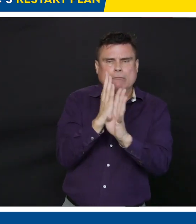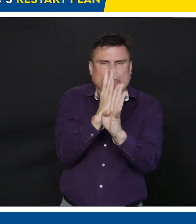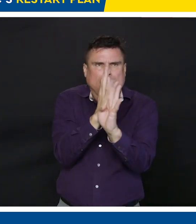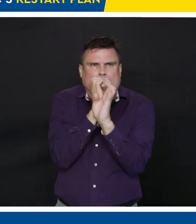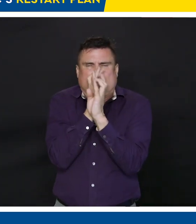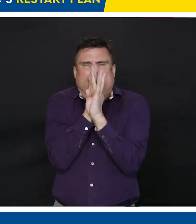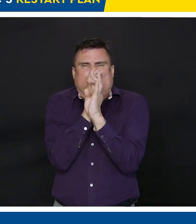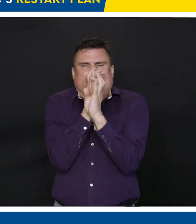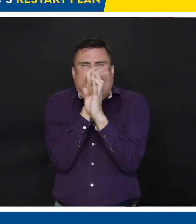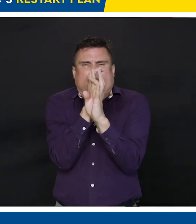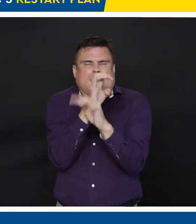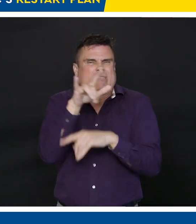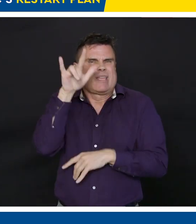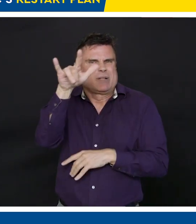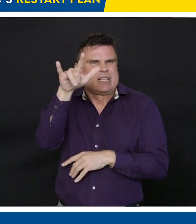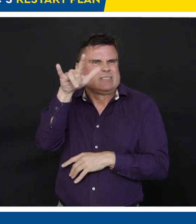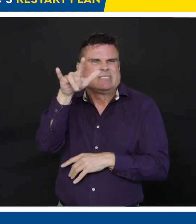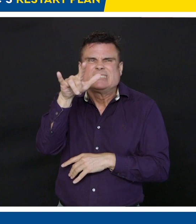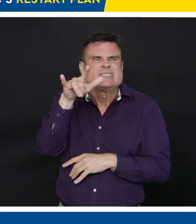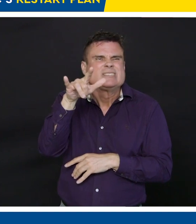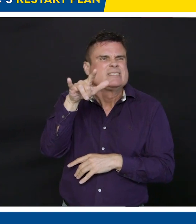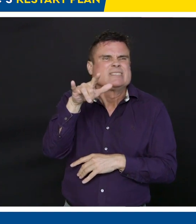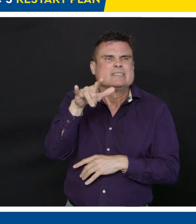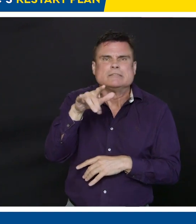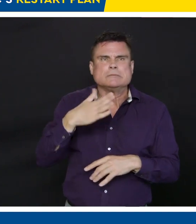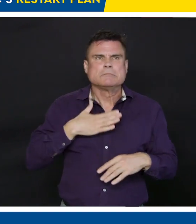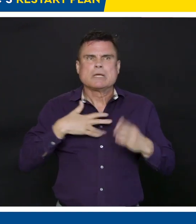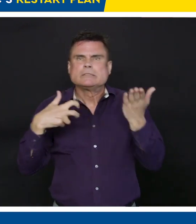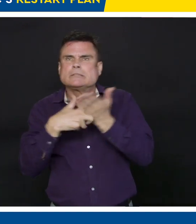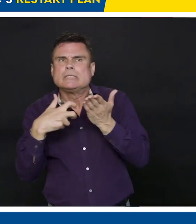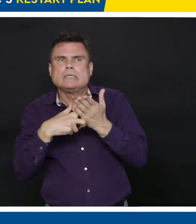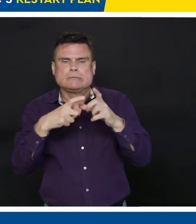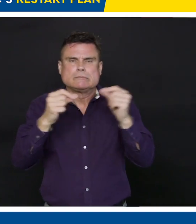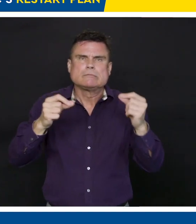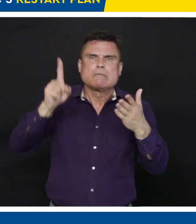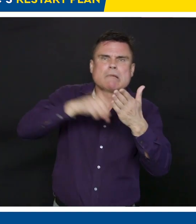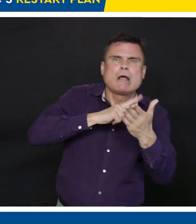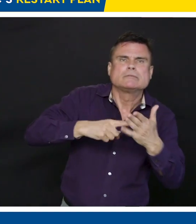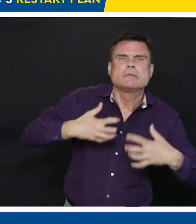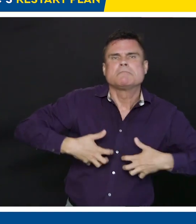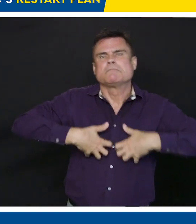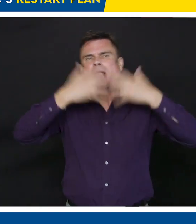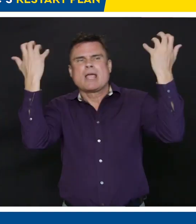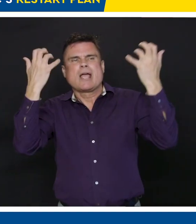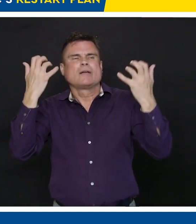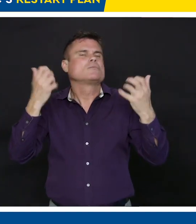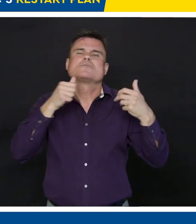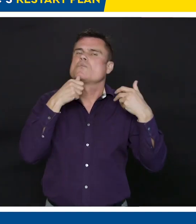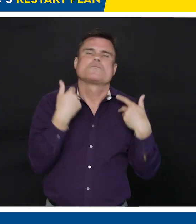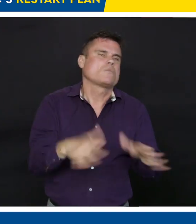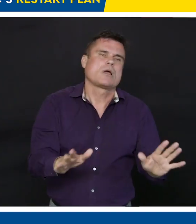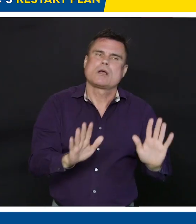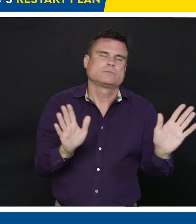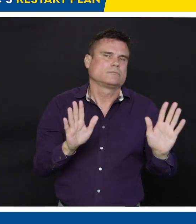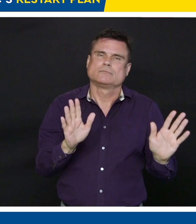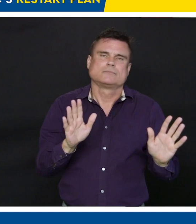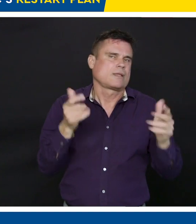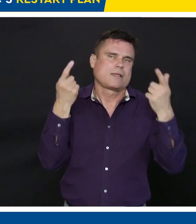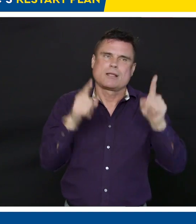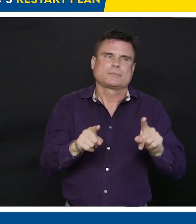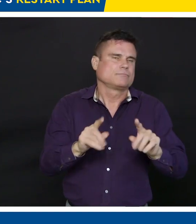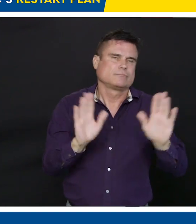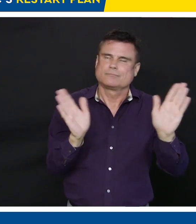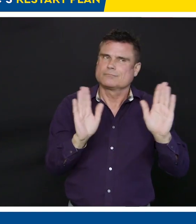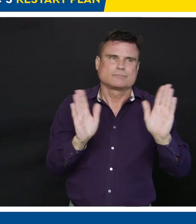We cannot have that type of behaviour. That is just not going to be on. So as we start to see more travel, again,